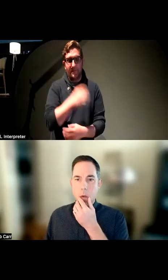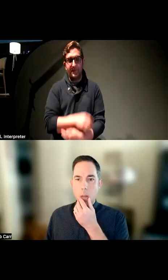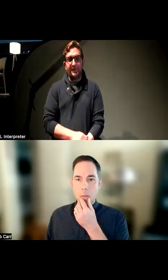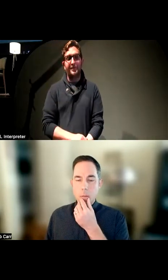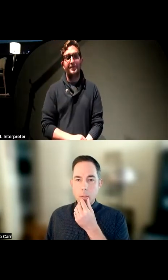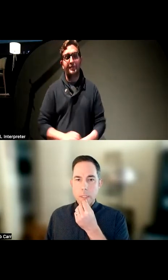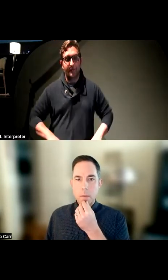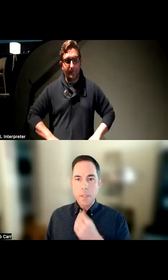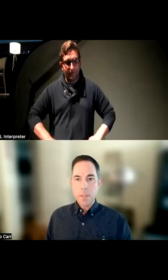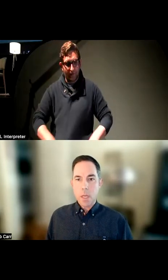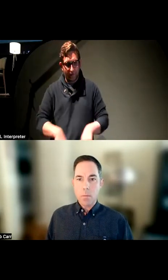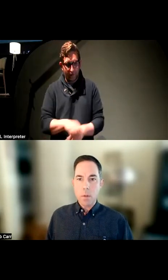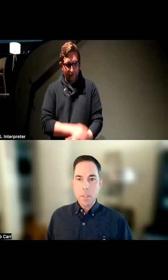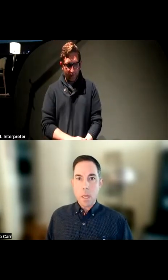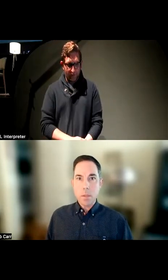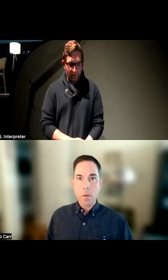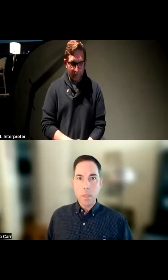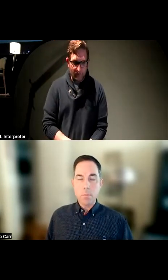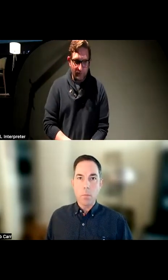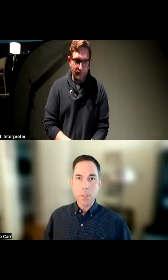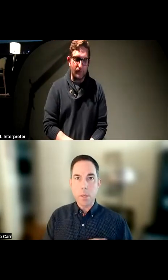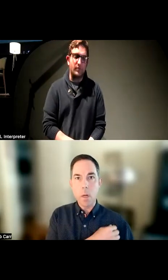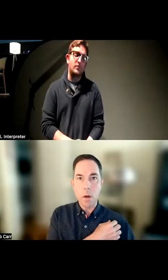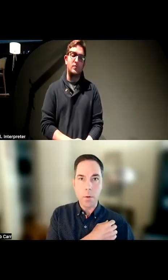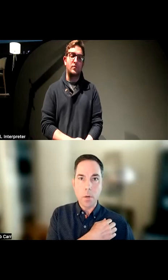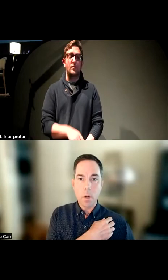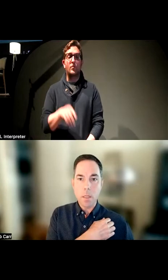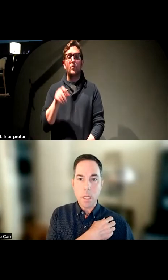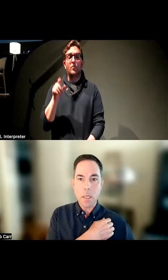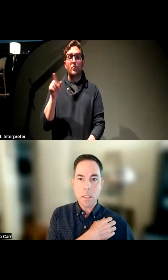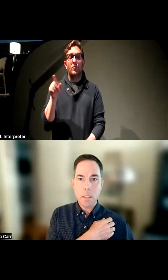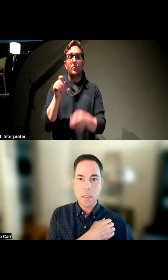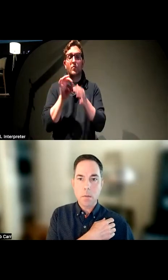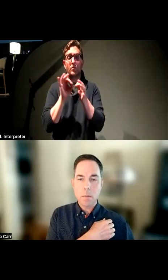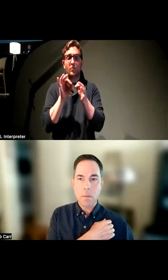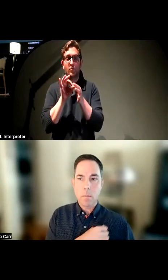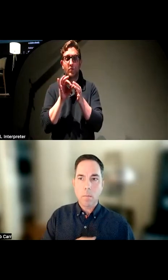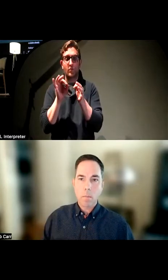And so then on the Signal Center side, the slide is going to be published anywhere on your site.